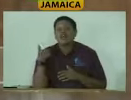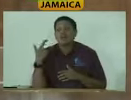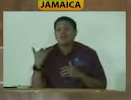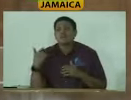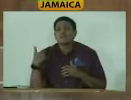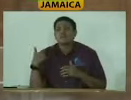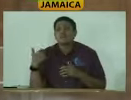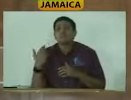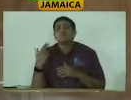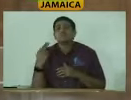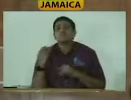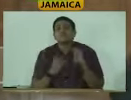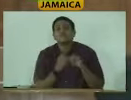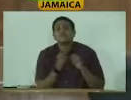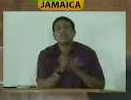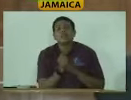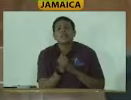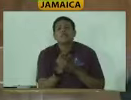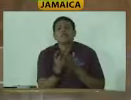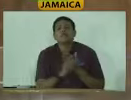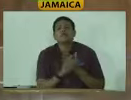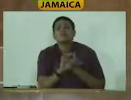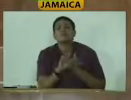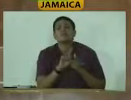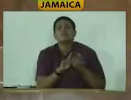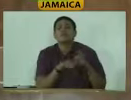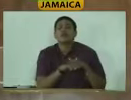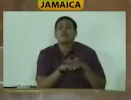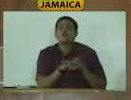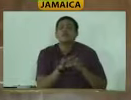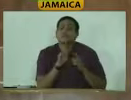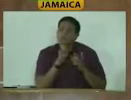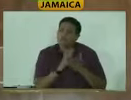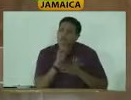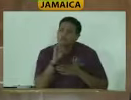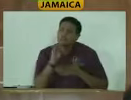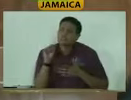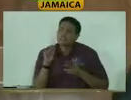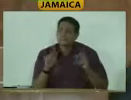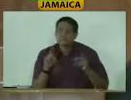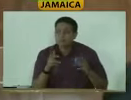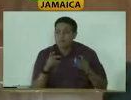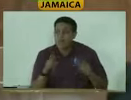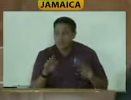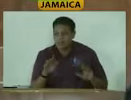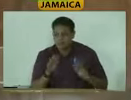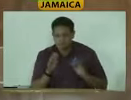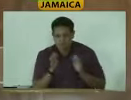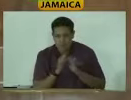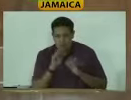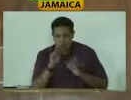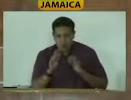with a leading program on accessibility rights for disabled persons. And with the